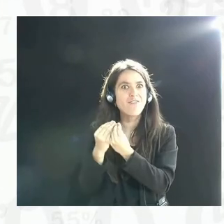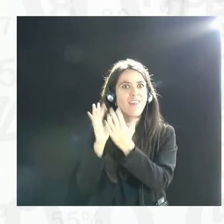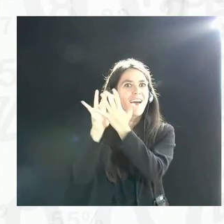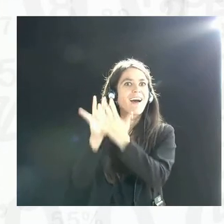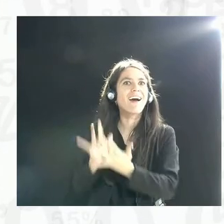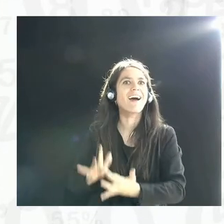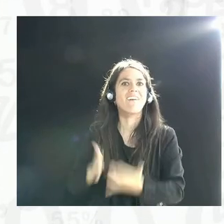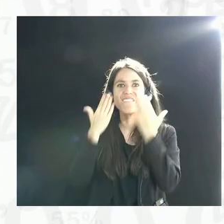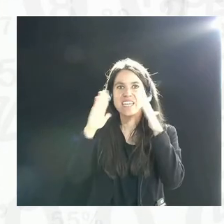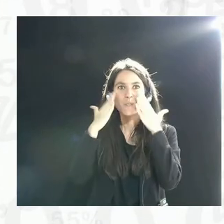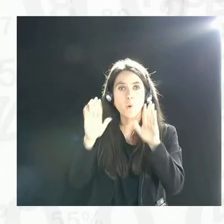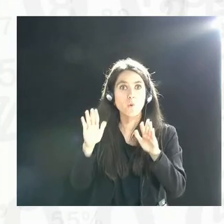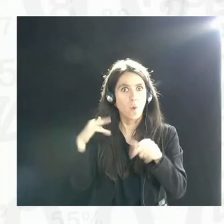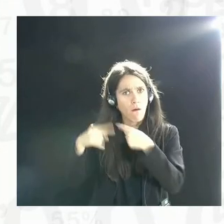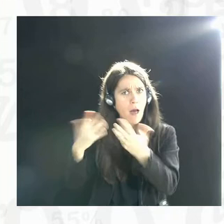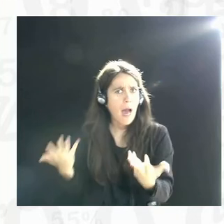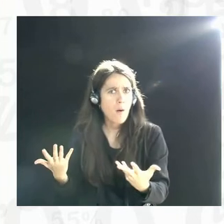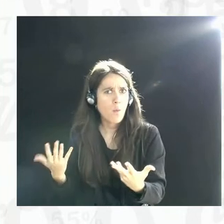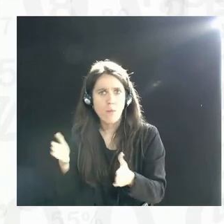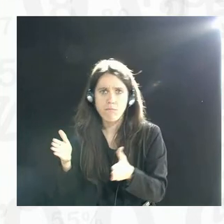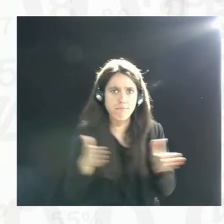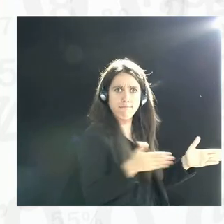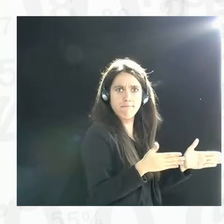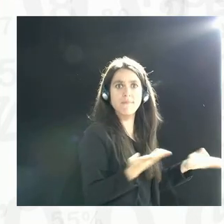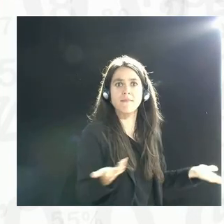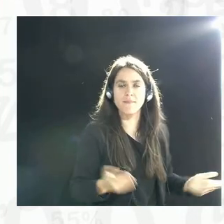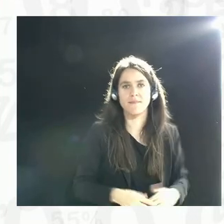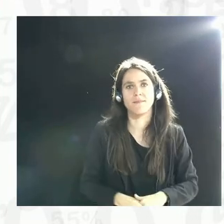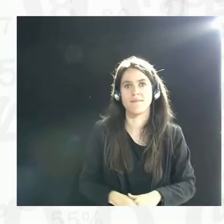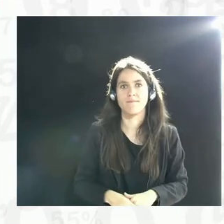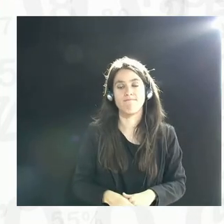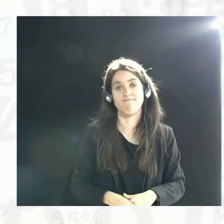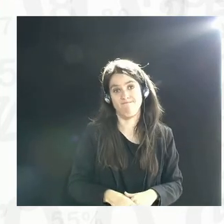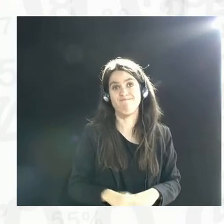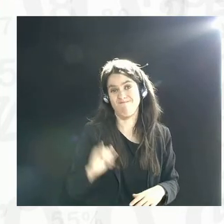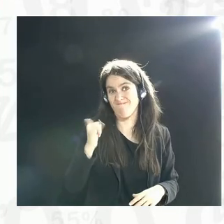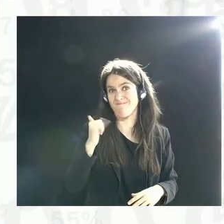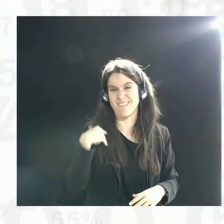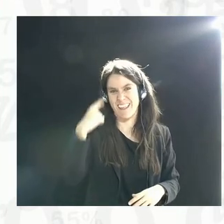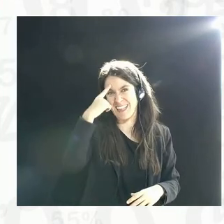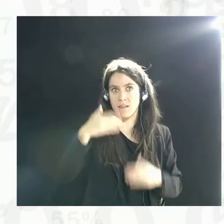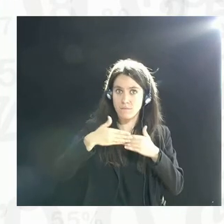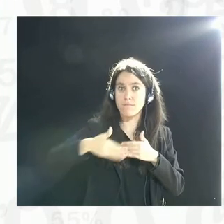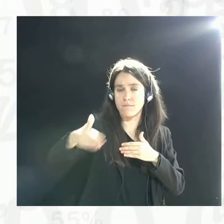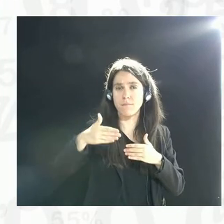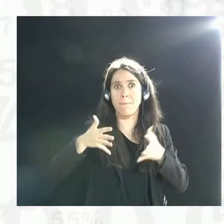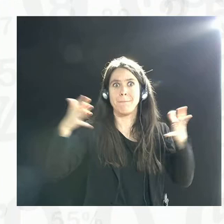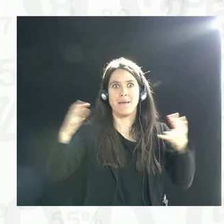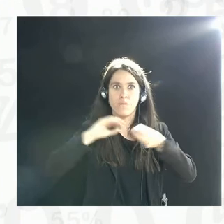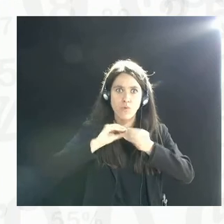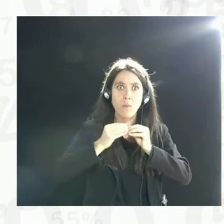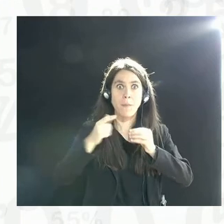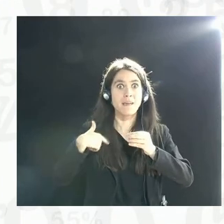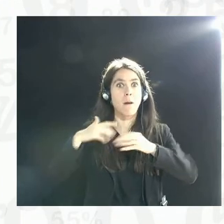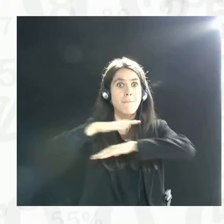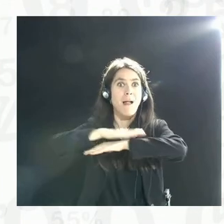they don't really have a choice, do they? No, absolutely. And I think this is going to be a bigger and bigger problem as these platforms get larger